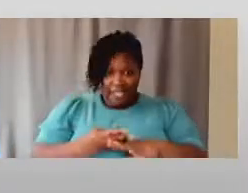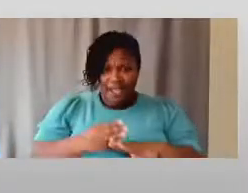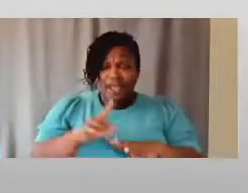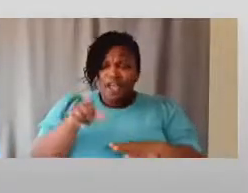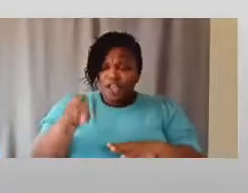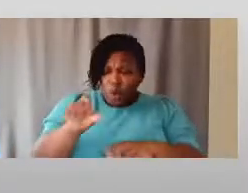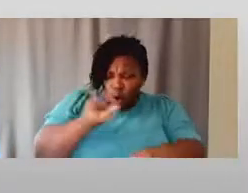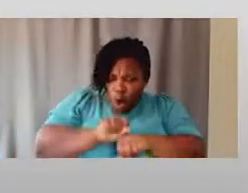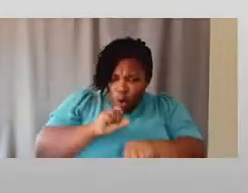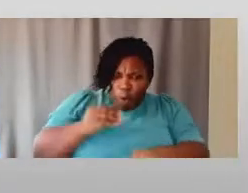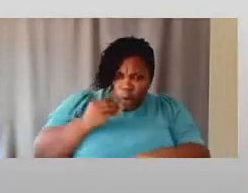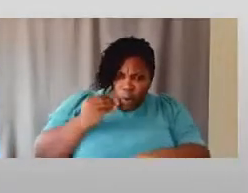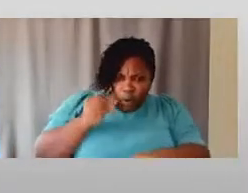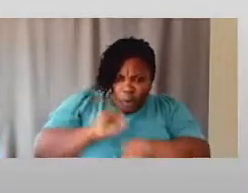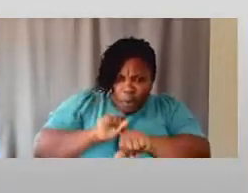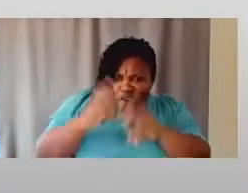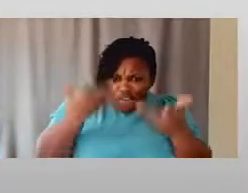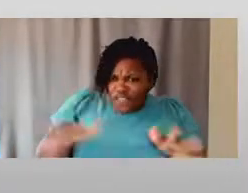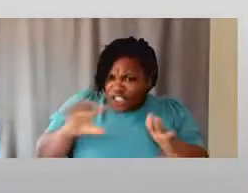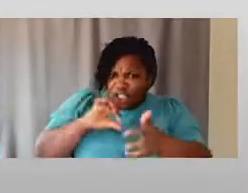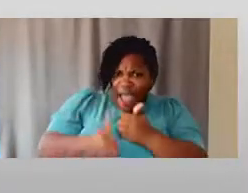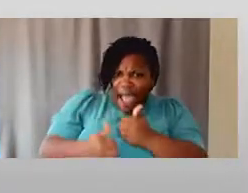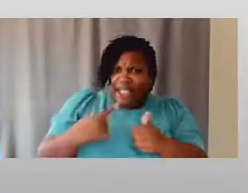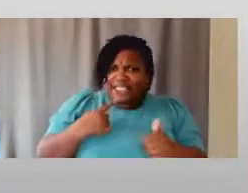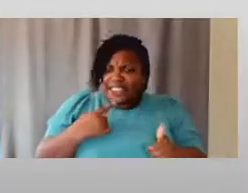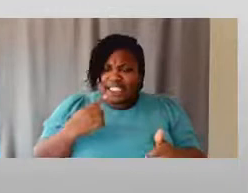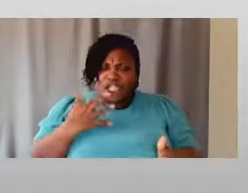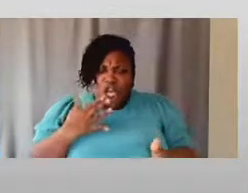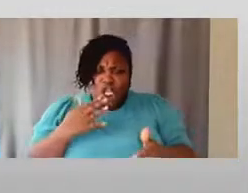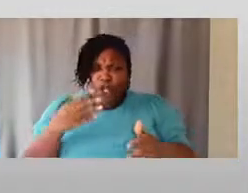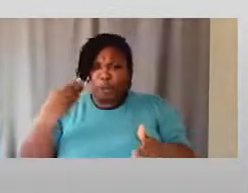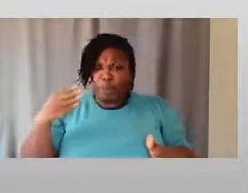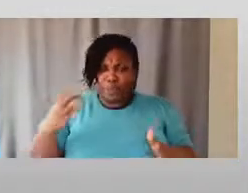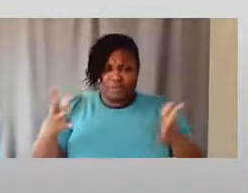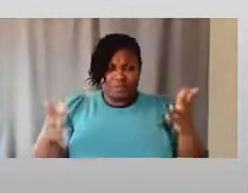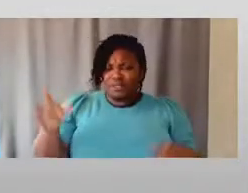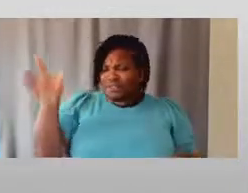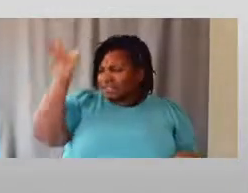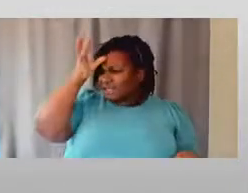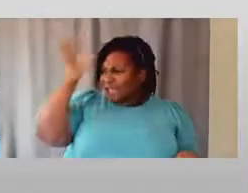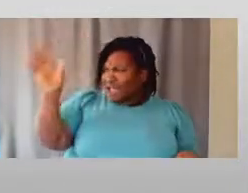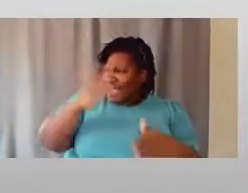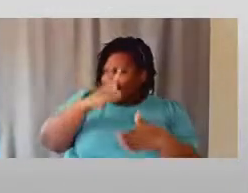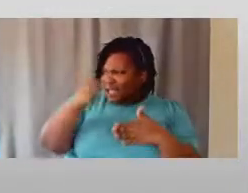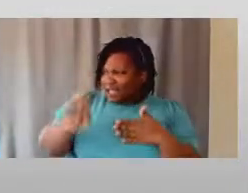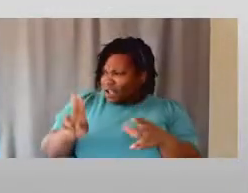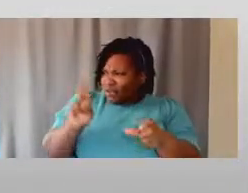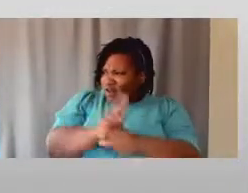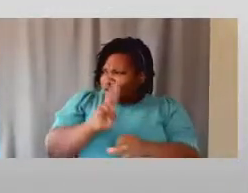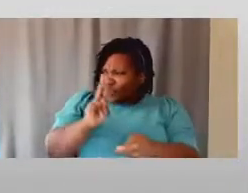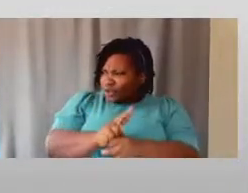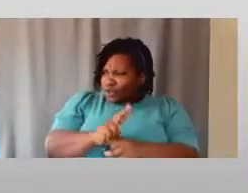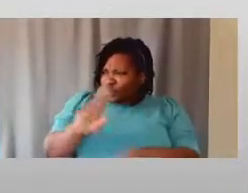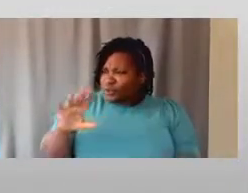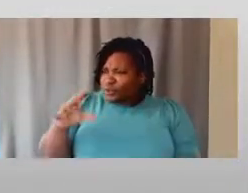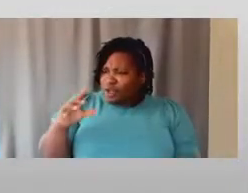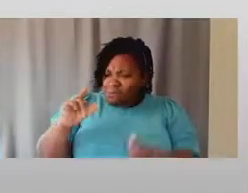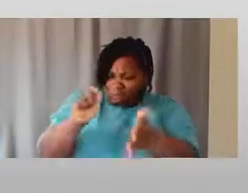homework done? Because it says color the circle blue. And his son said, dad, I never use crayons that aren't labeled.